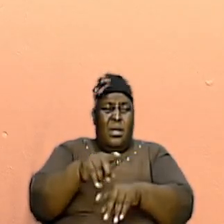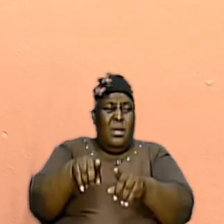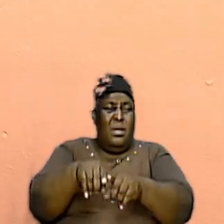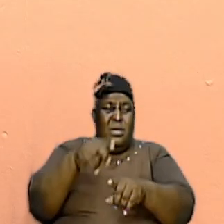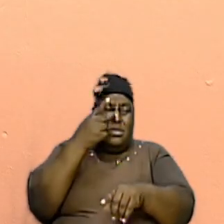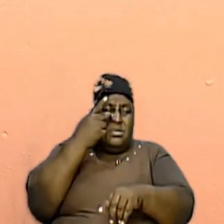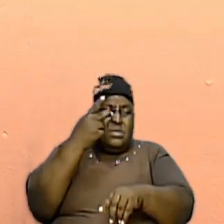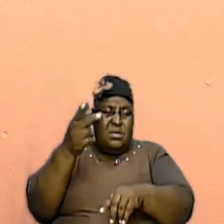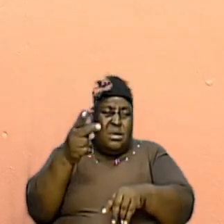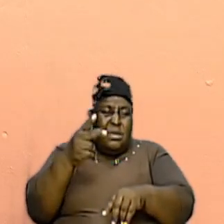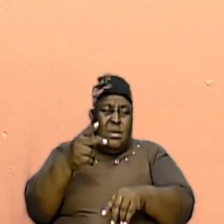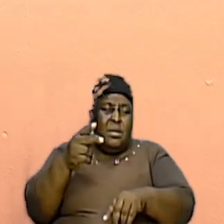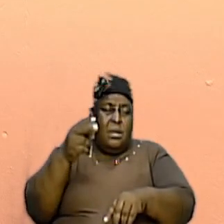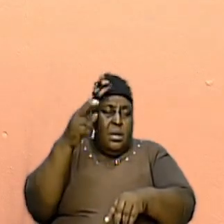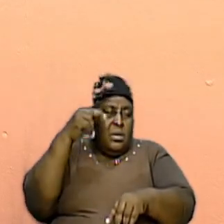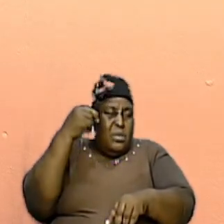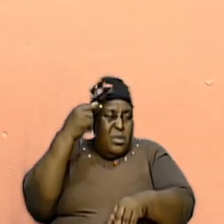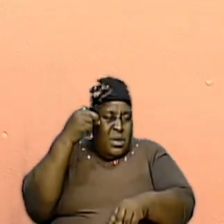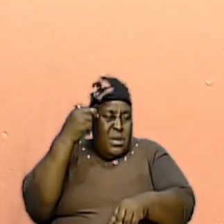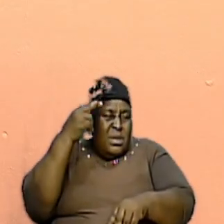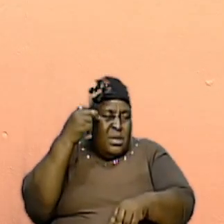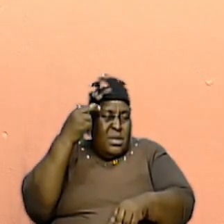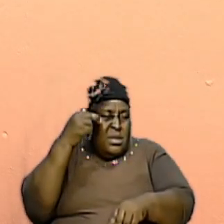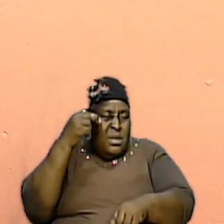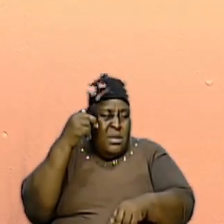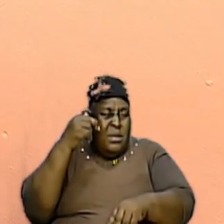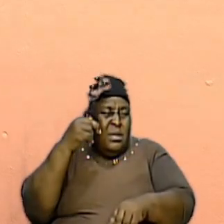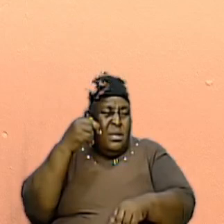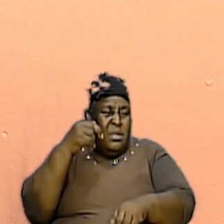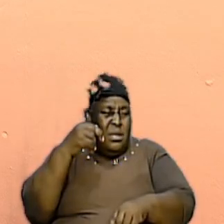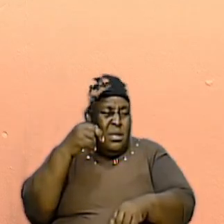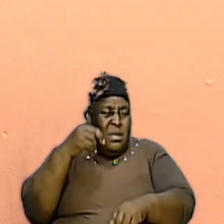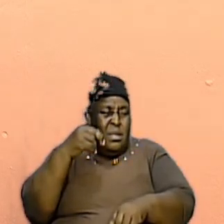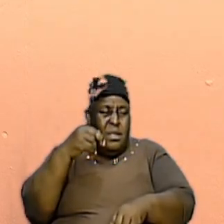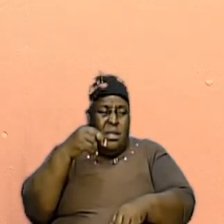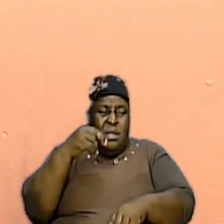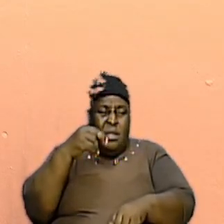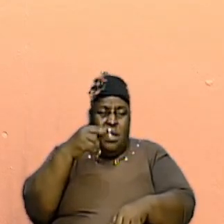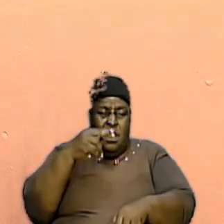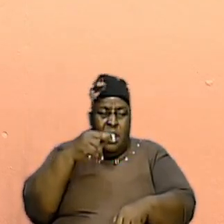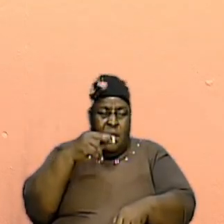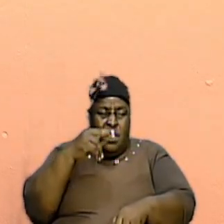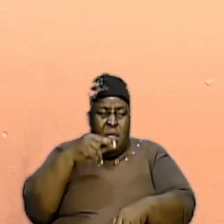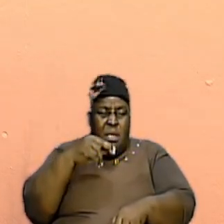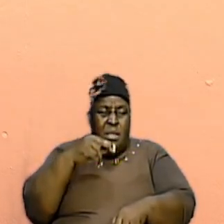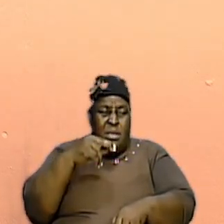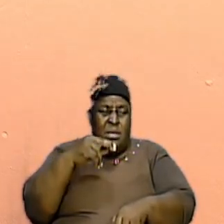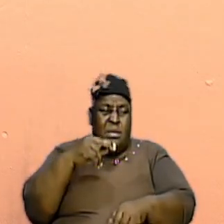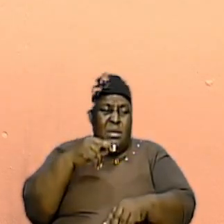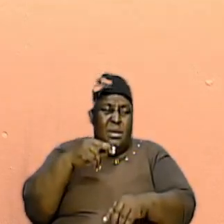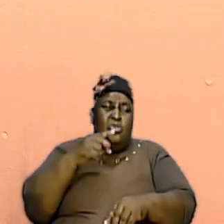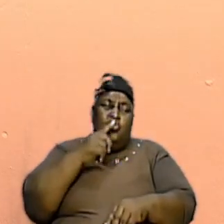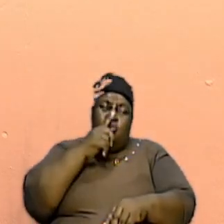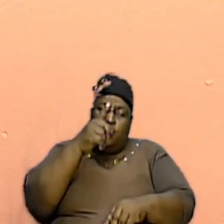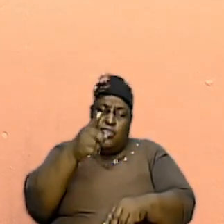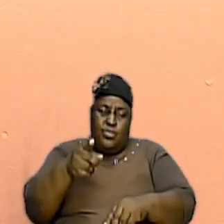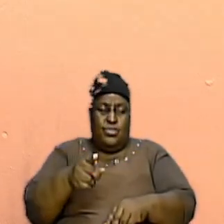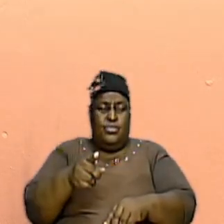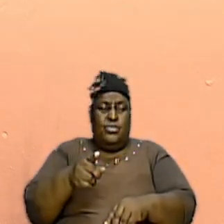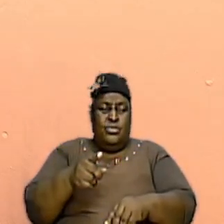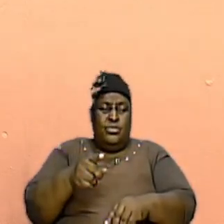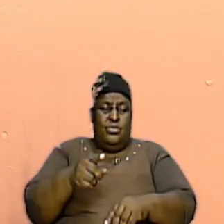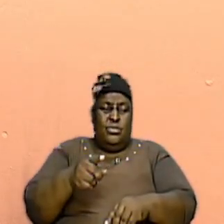and we recognize that he requires sincerity truth